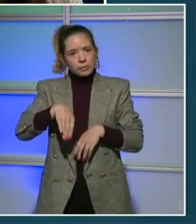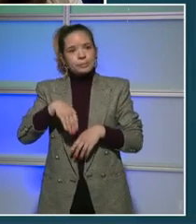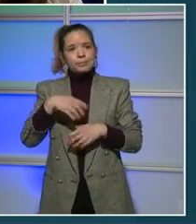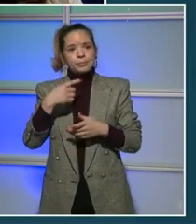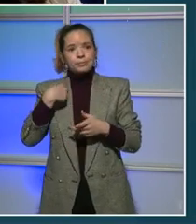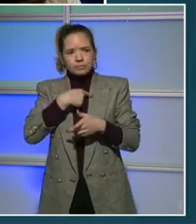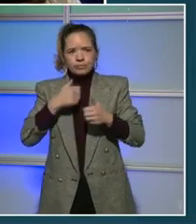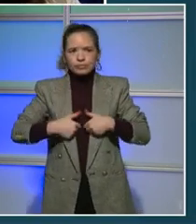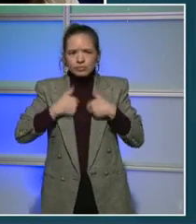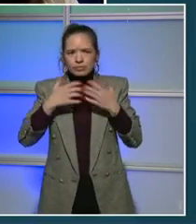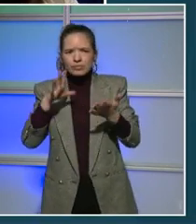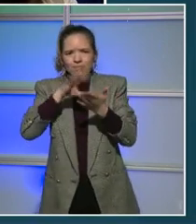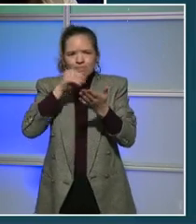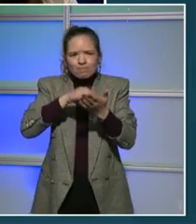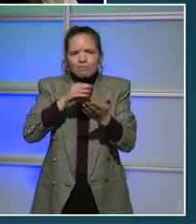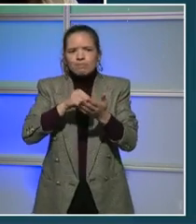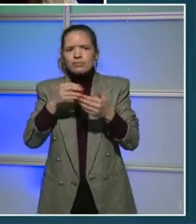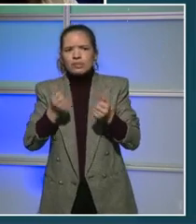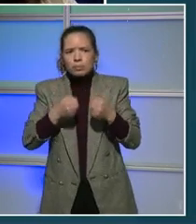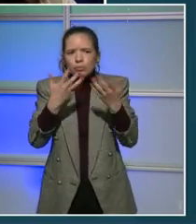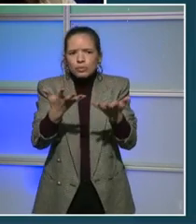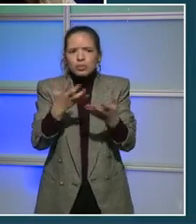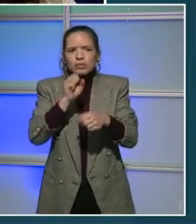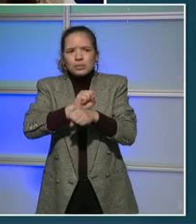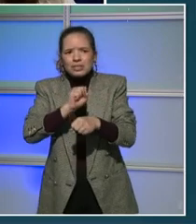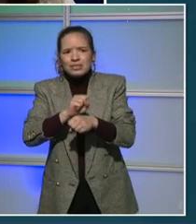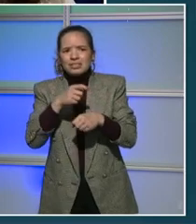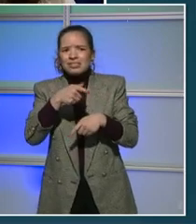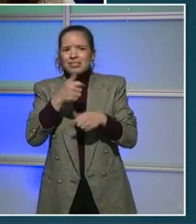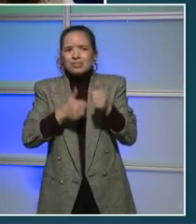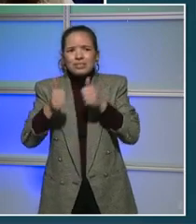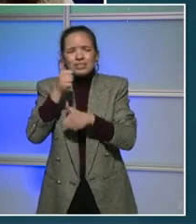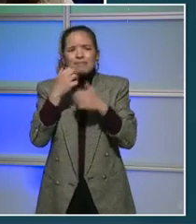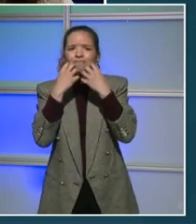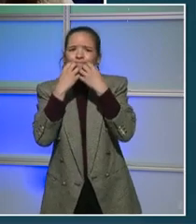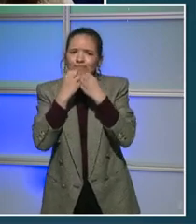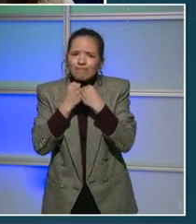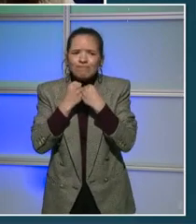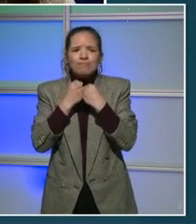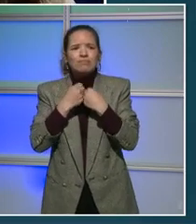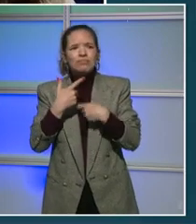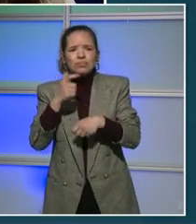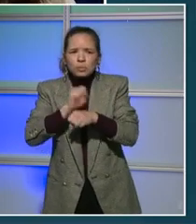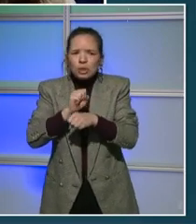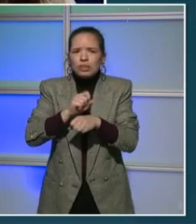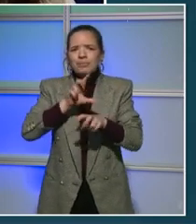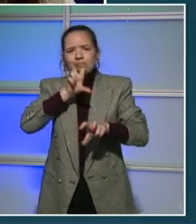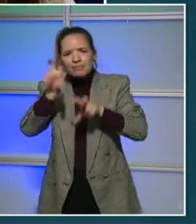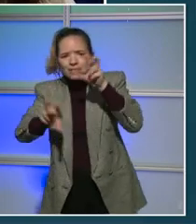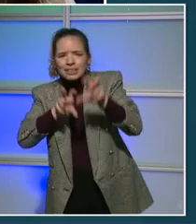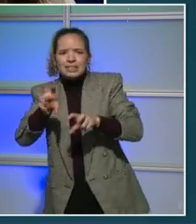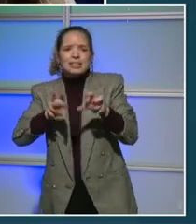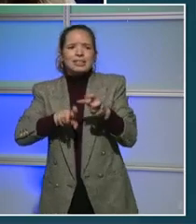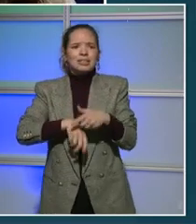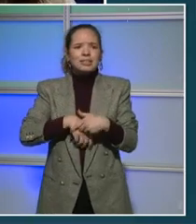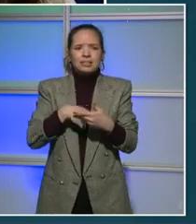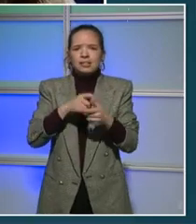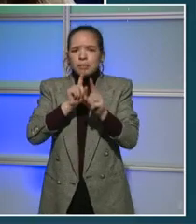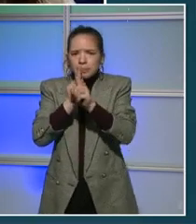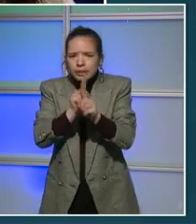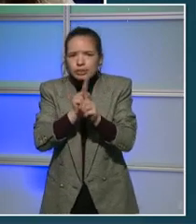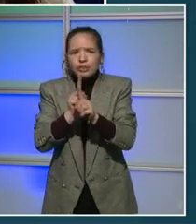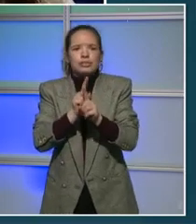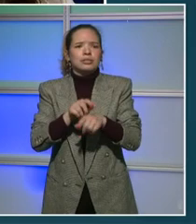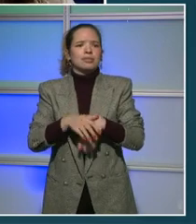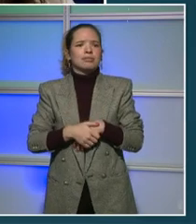the most valuable learning that's possible, so we've invested in pre-apprenticeships and apprenticeships, along with on-the-job training and other